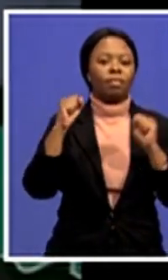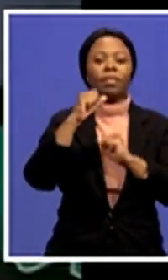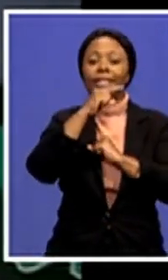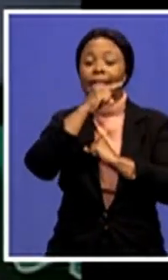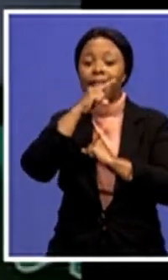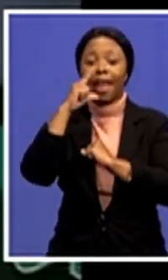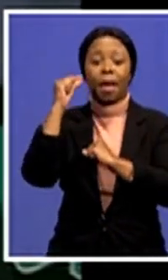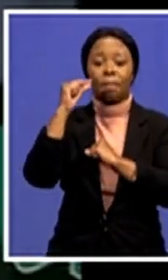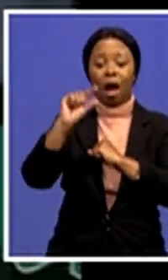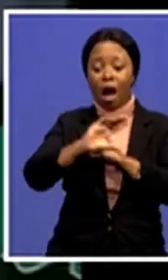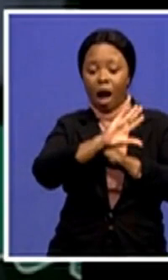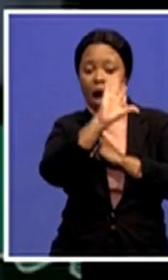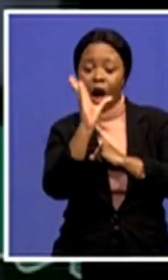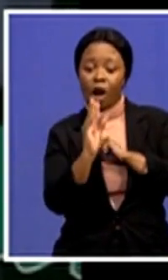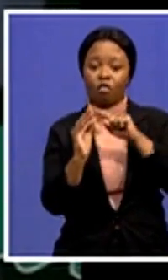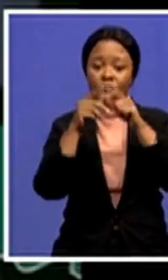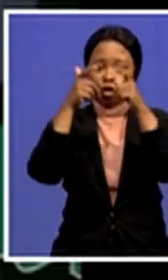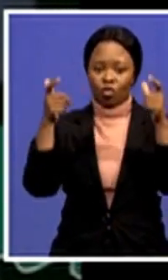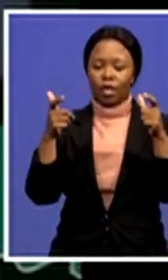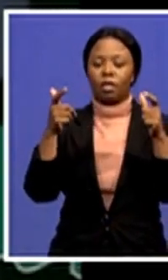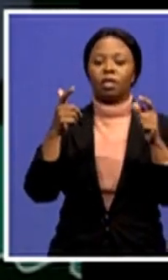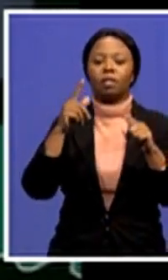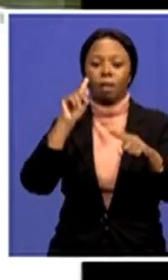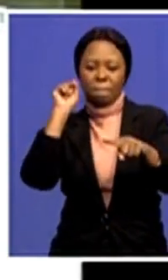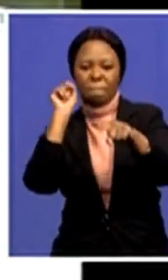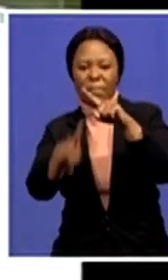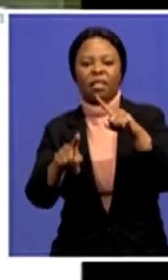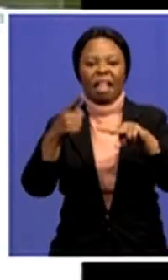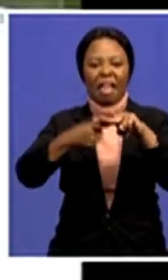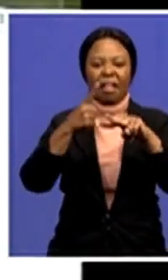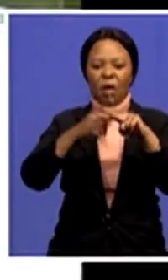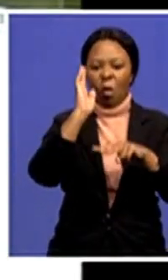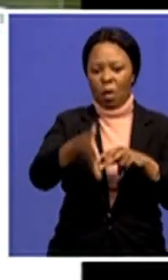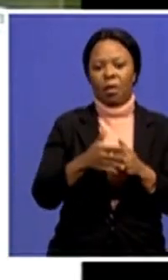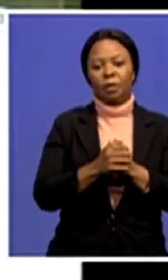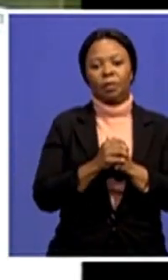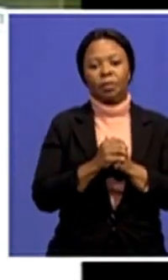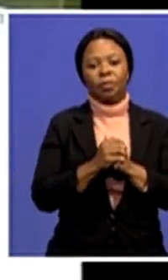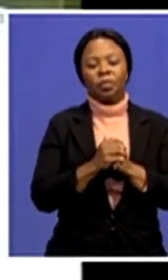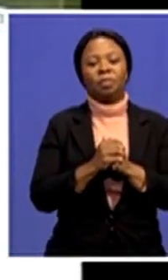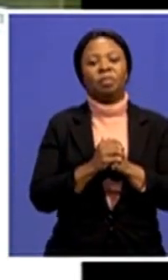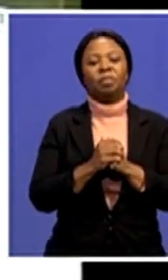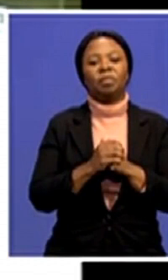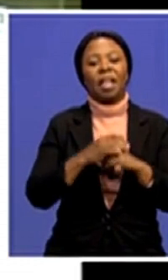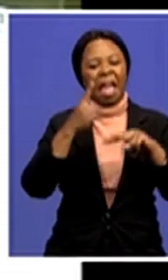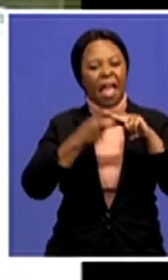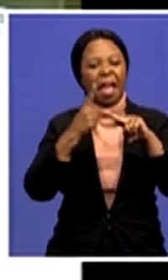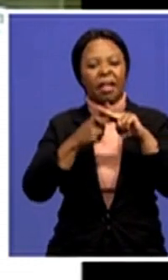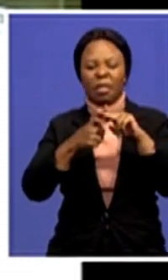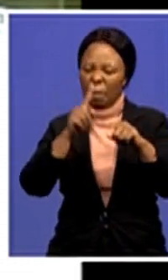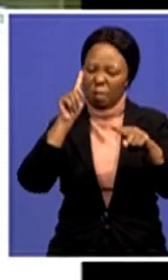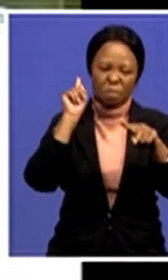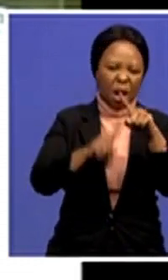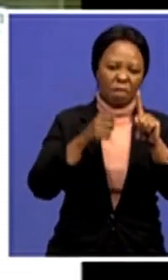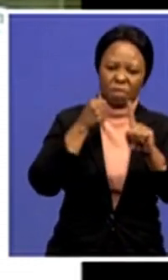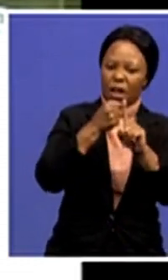we shall fight and conquer AIDS. We shall fight and conquer AIDS. We shall fight